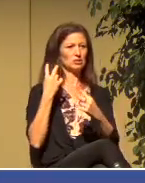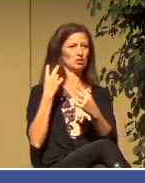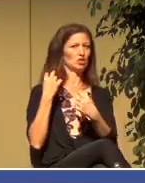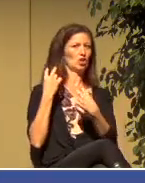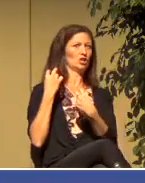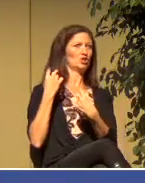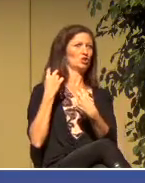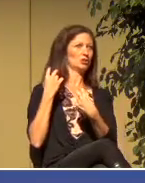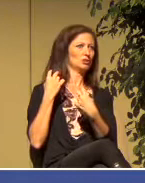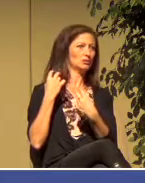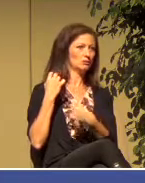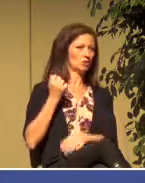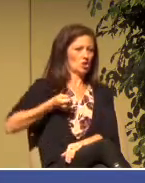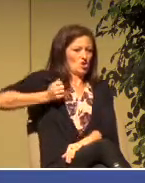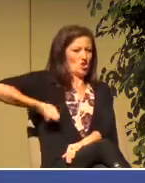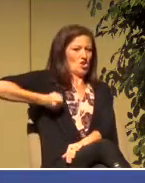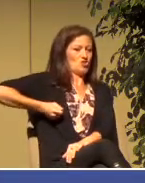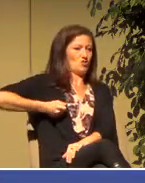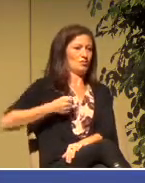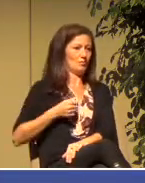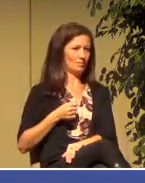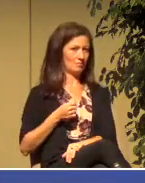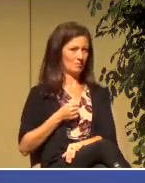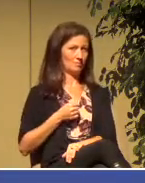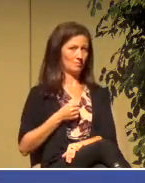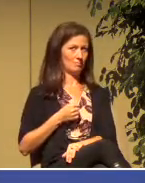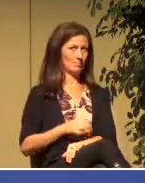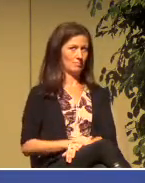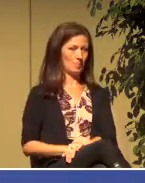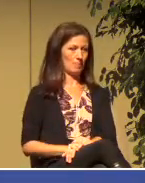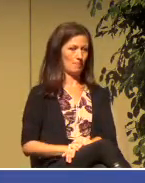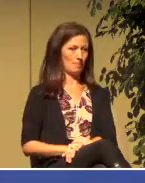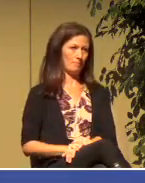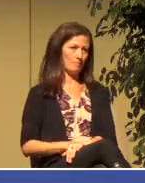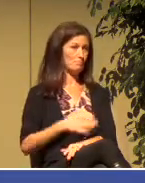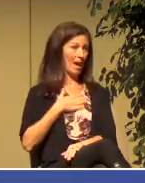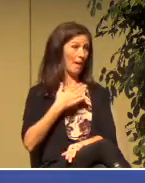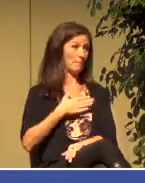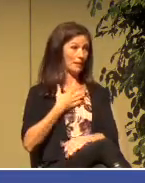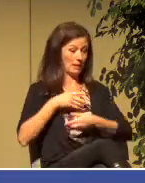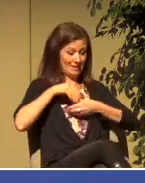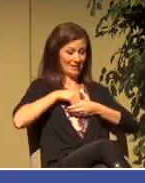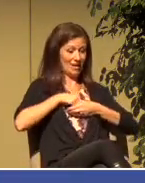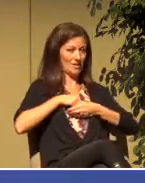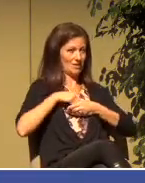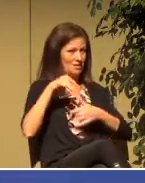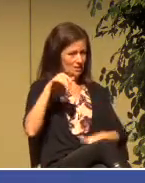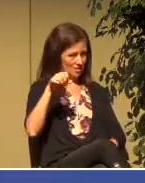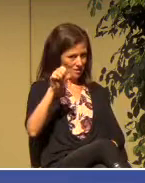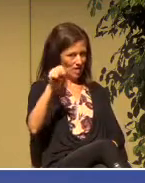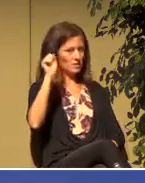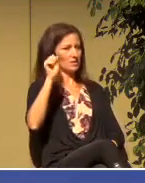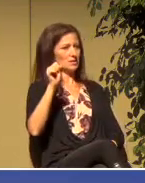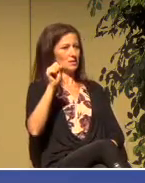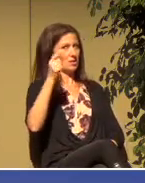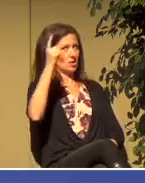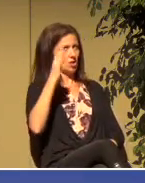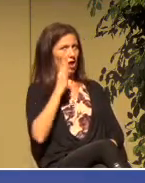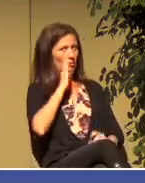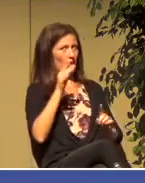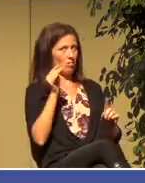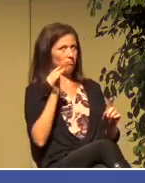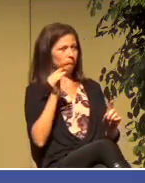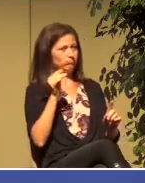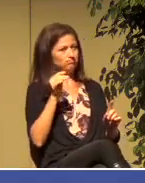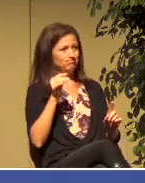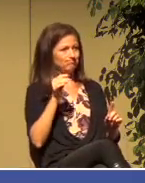And in a sense, we are happy internally. We say, yes, God is going to deal with Saul. God is going to